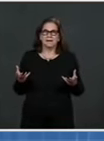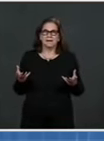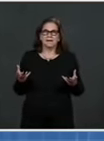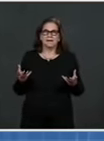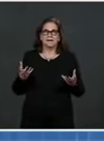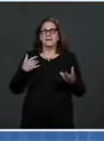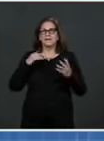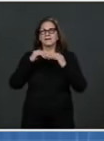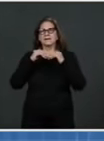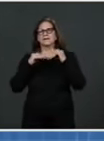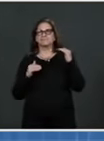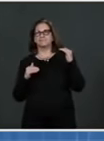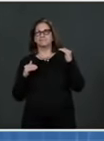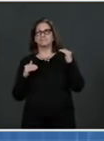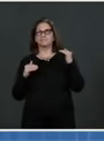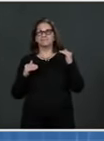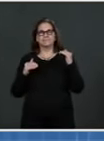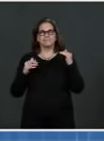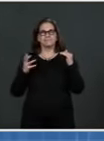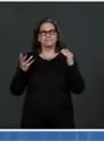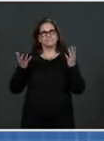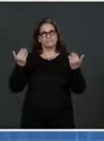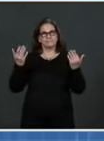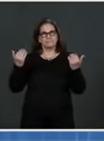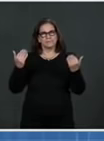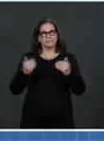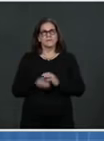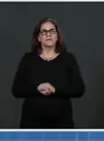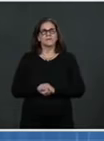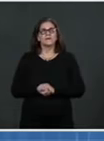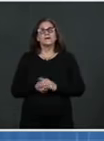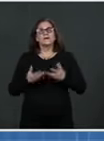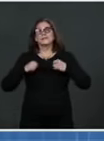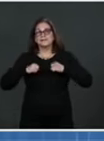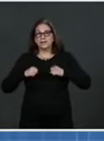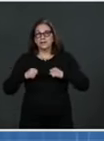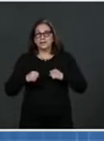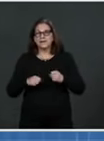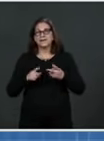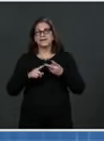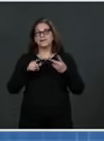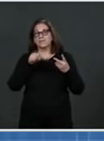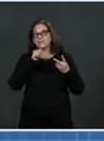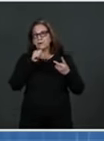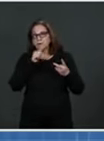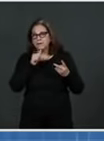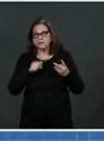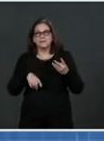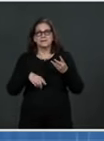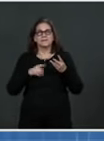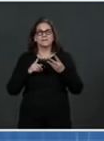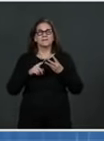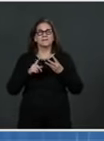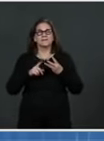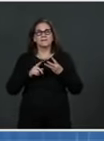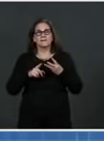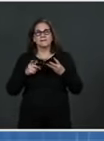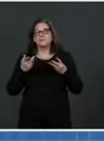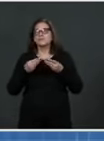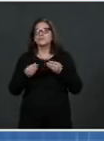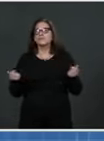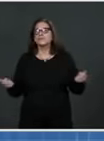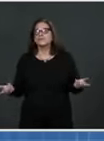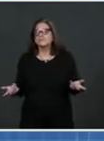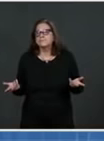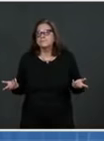Privacy of the information, security of the information, and a marketplace of solutions are all things that are